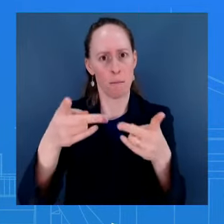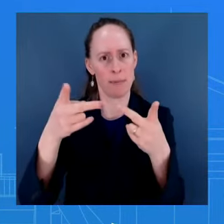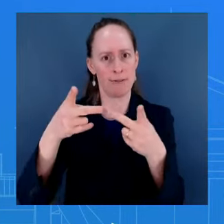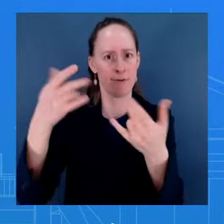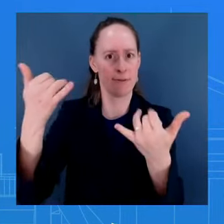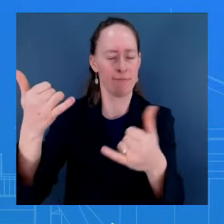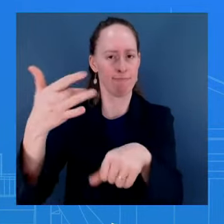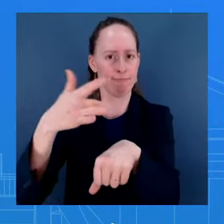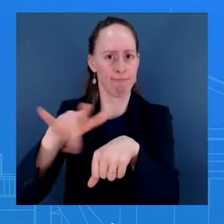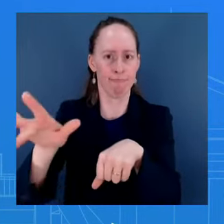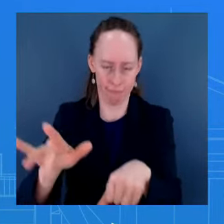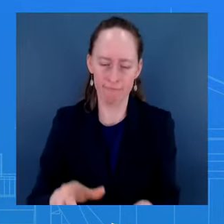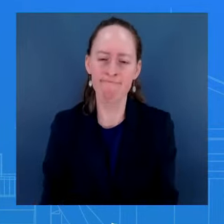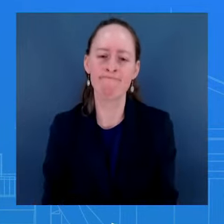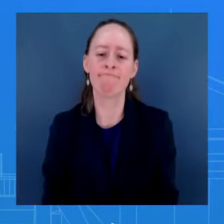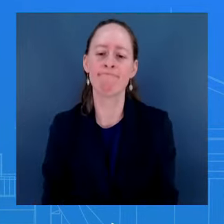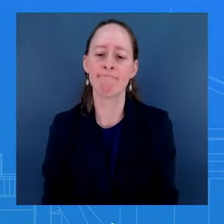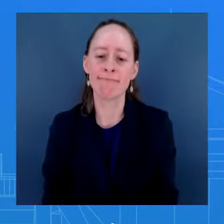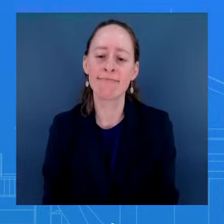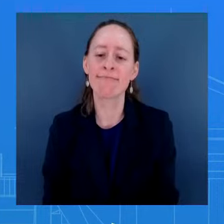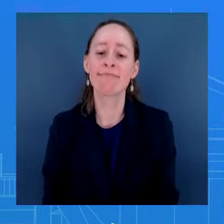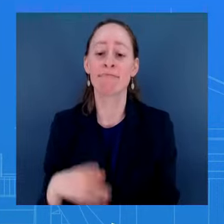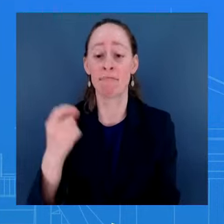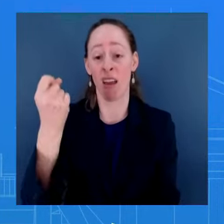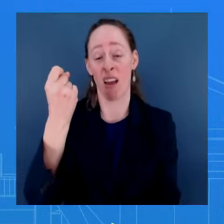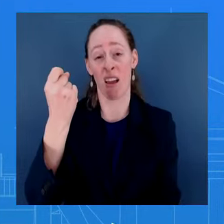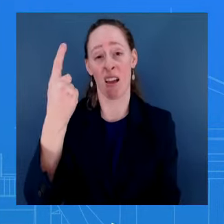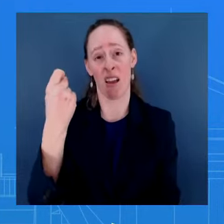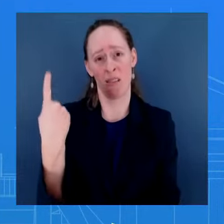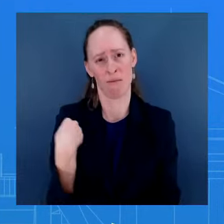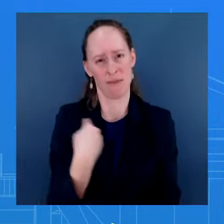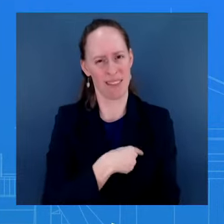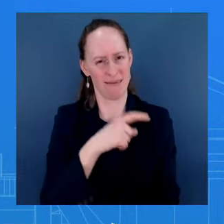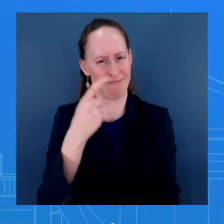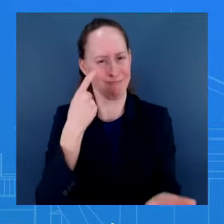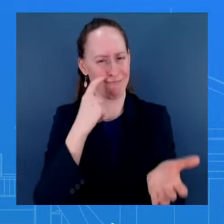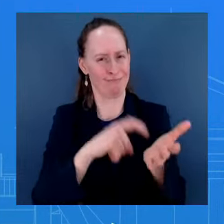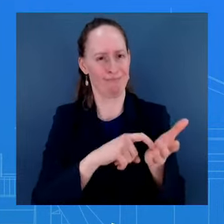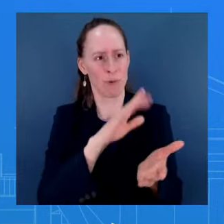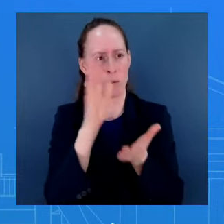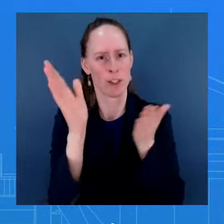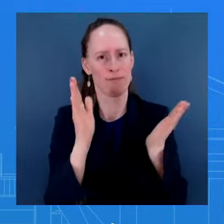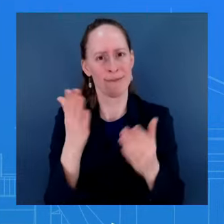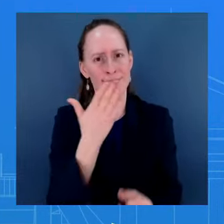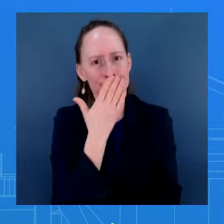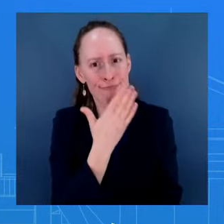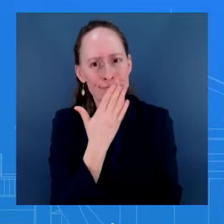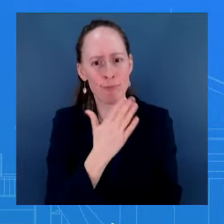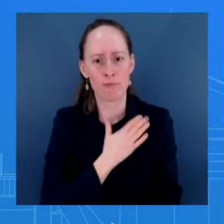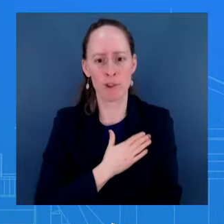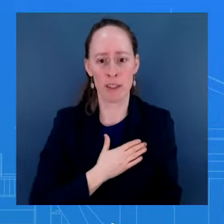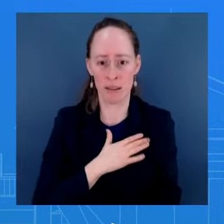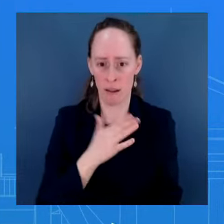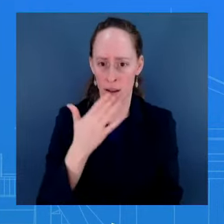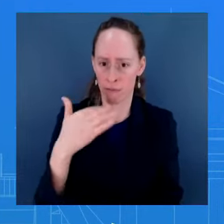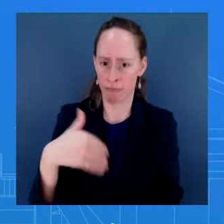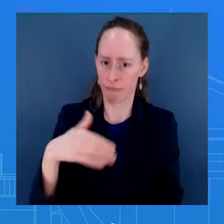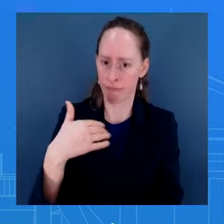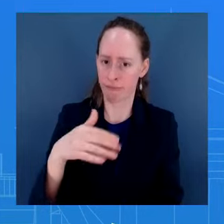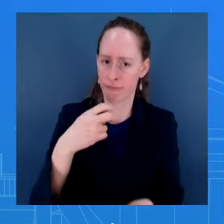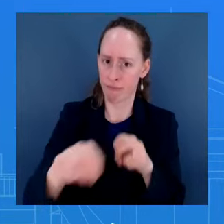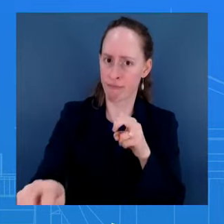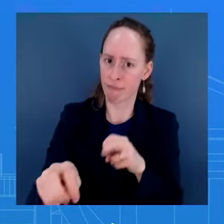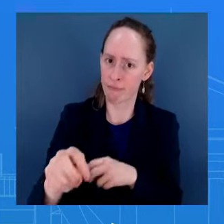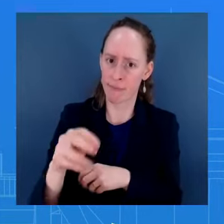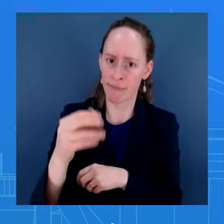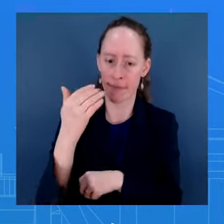We appreciate her service. It is not easy to serve, as you know, and we appreciate her service. I just don't want to get into any specifics on that. don't have